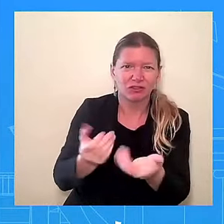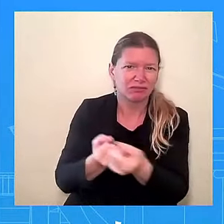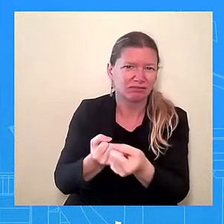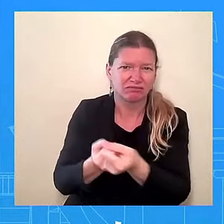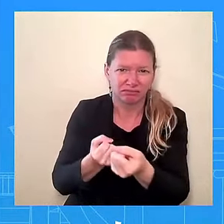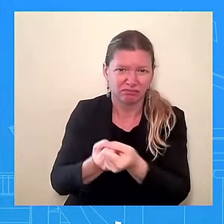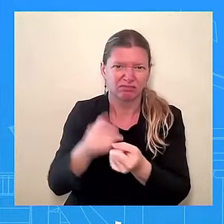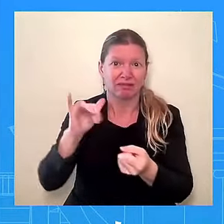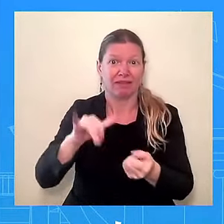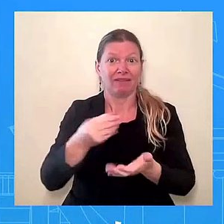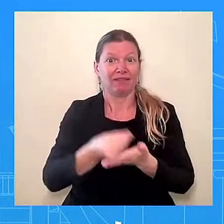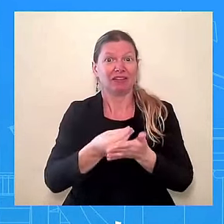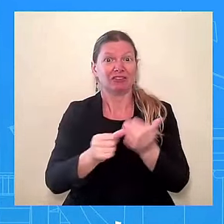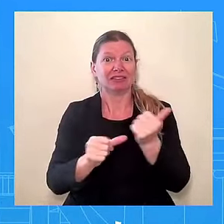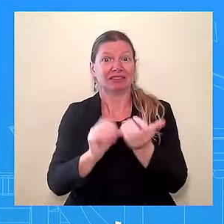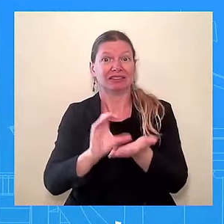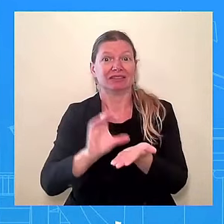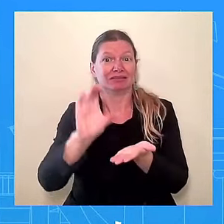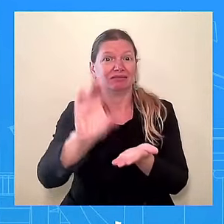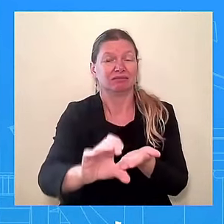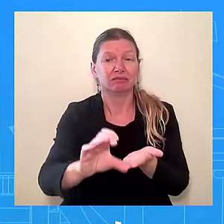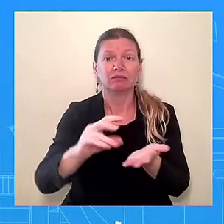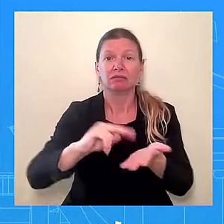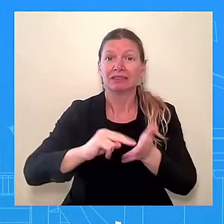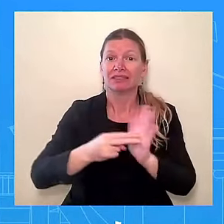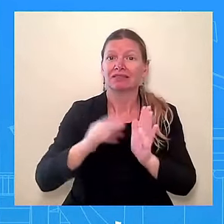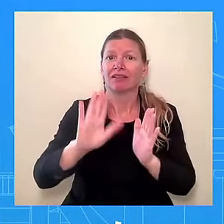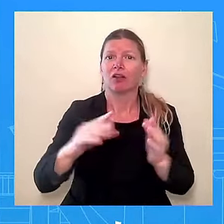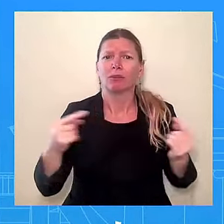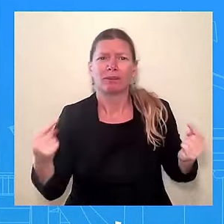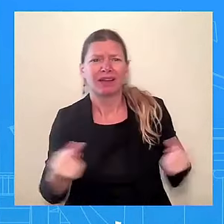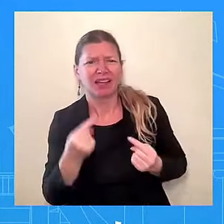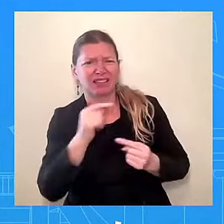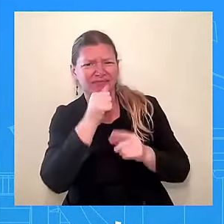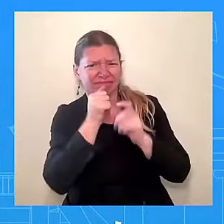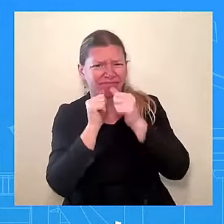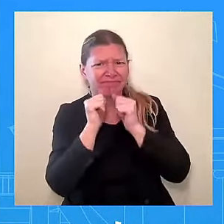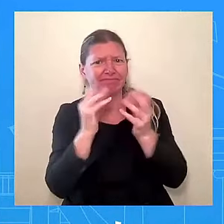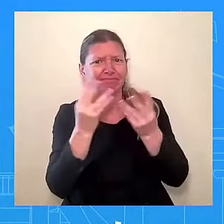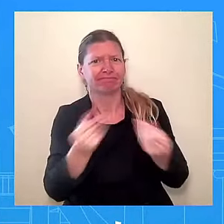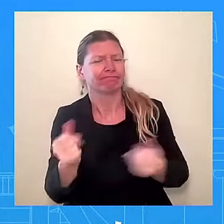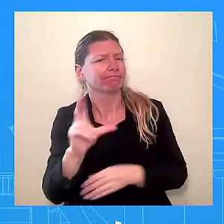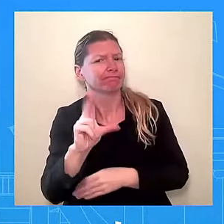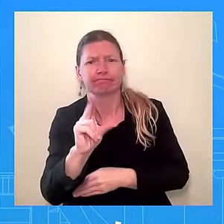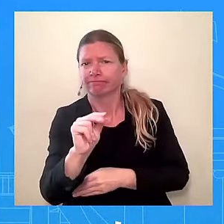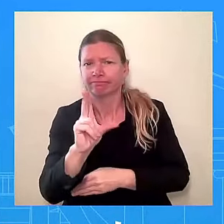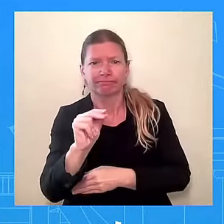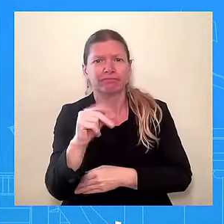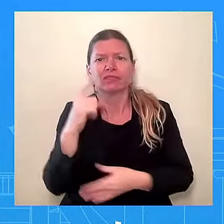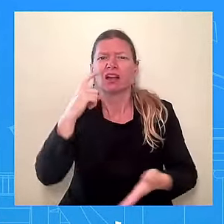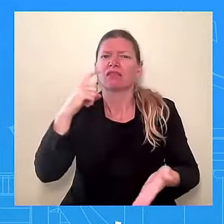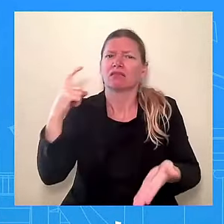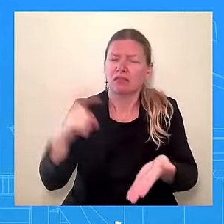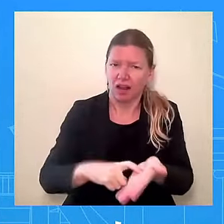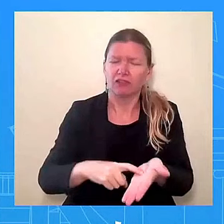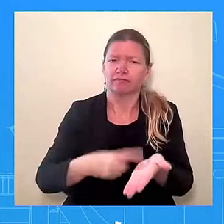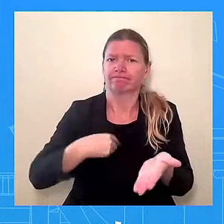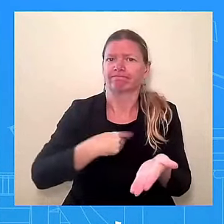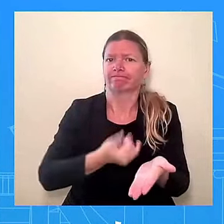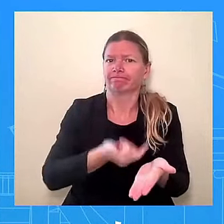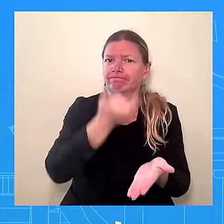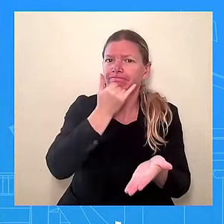hope is, and the President's hope is, that this financial assistance will help many farmers stay on the farm, contribute to our nation's food supply,